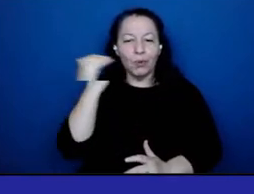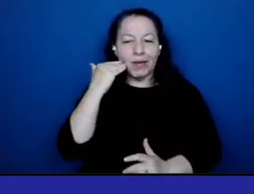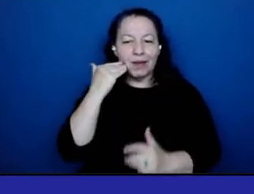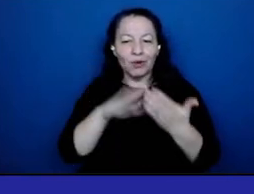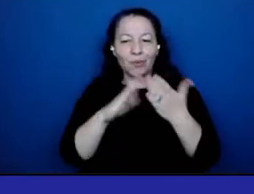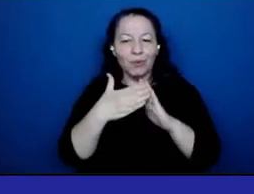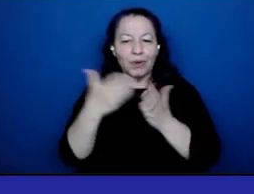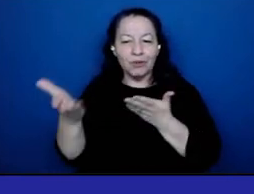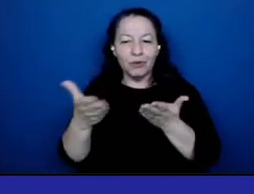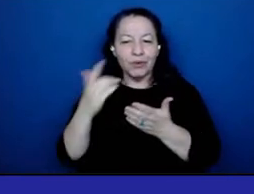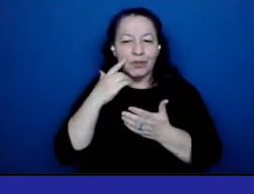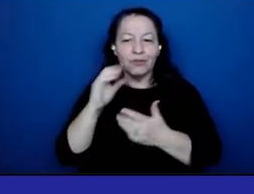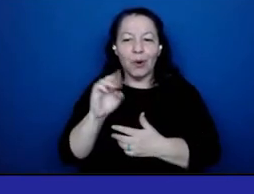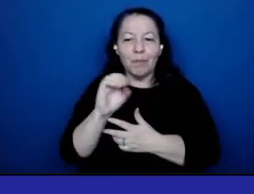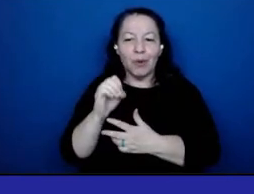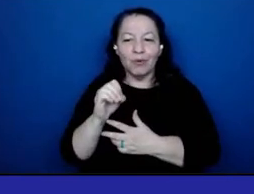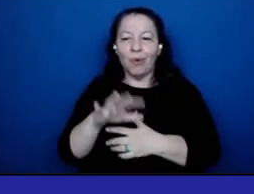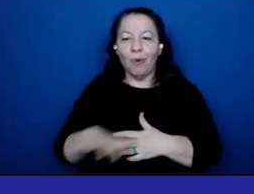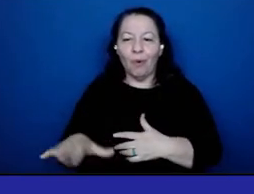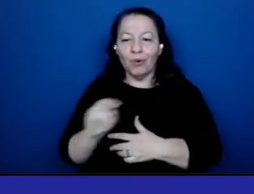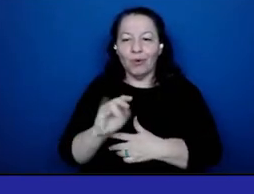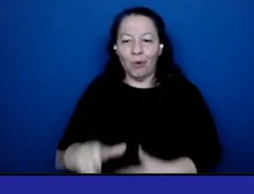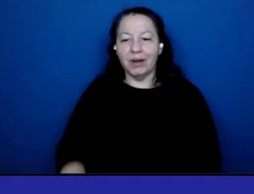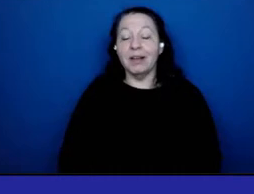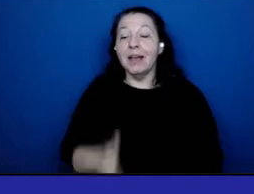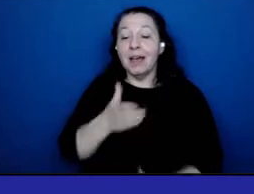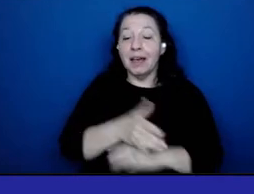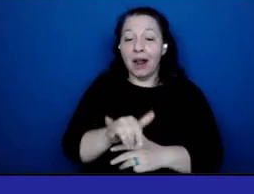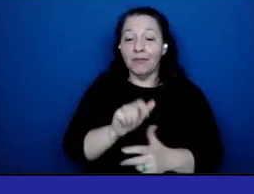New York. And after that is Albert Trott.